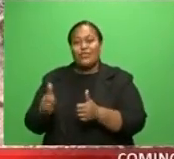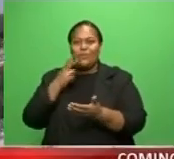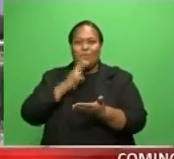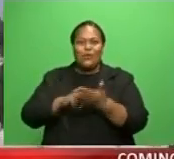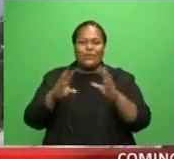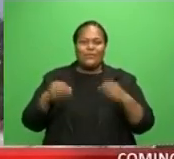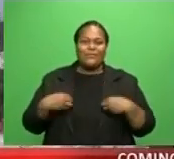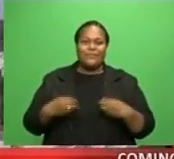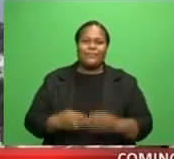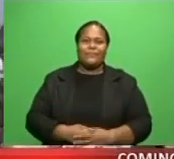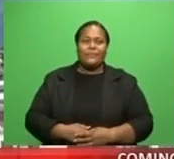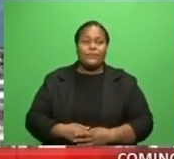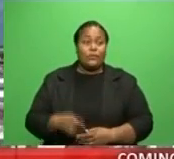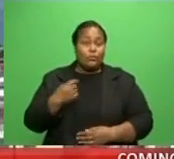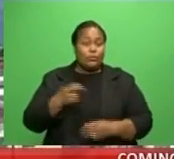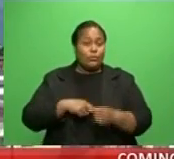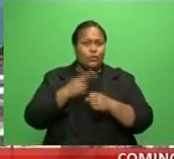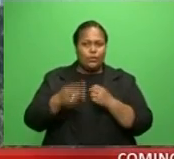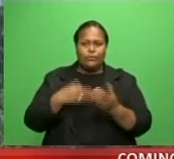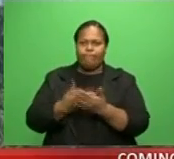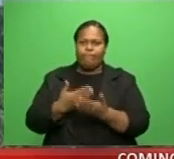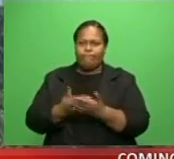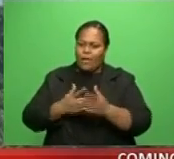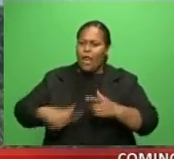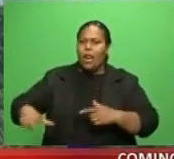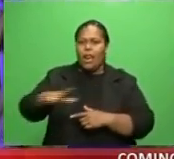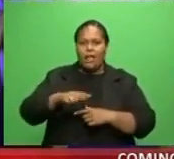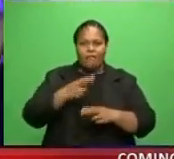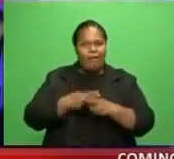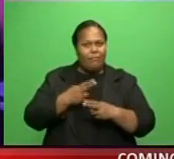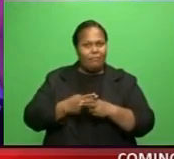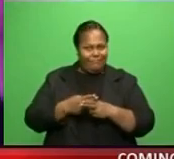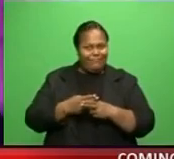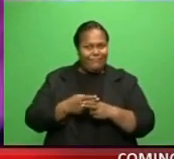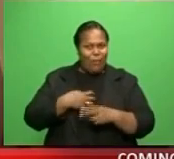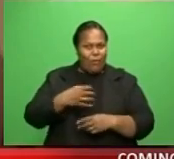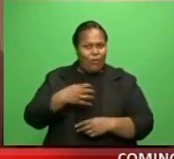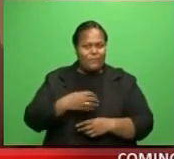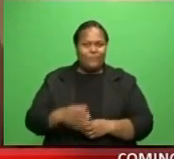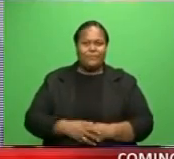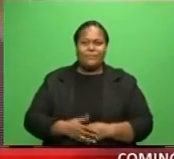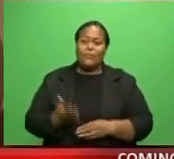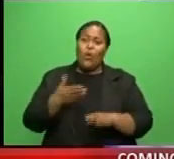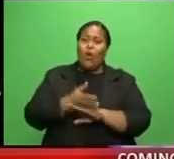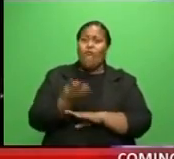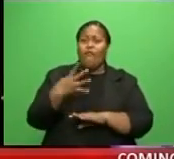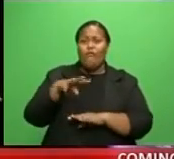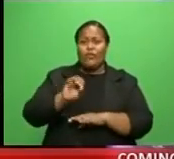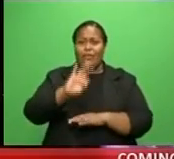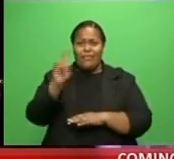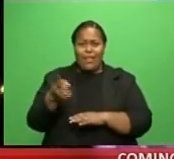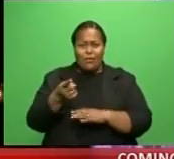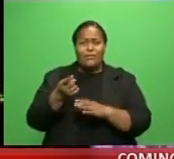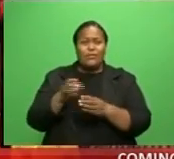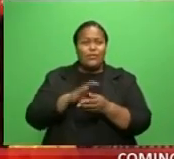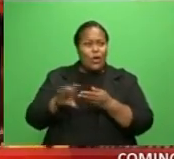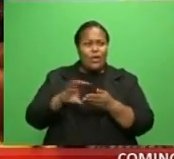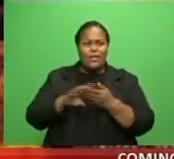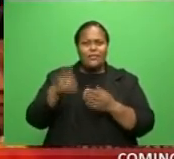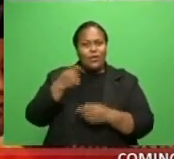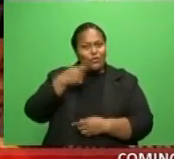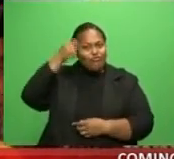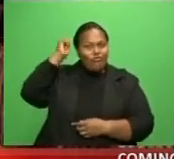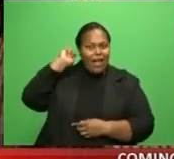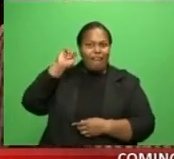Up ahead, demand for farmland increases. If over $40,000 raised during Shave or